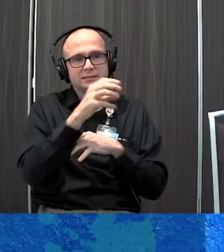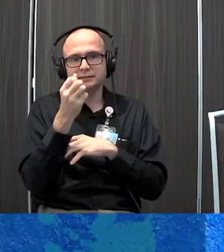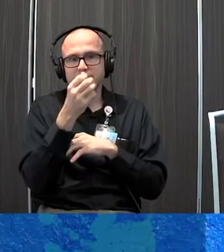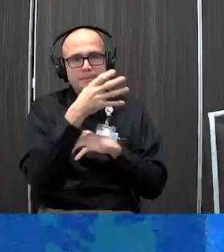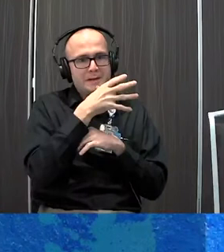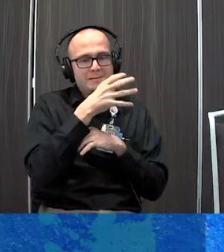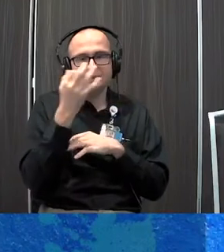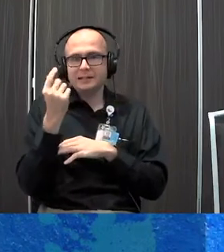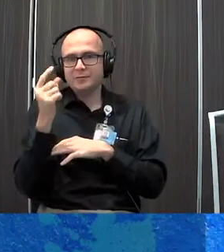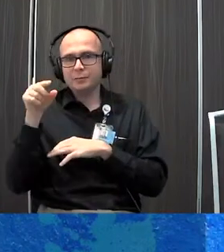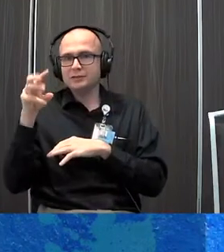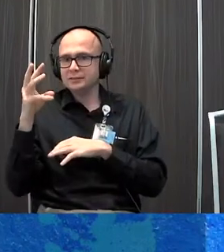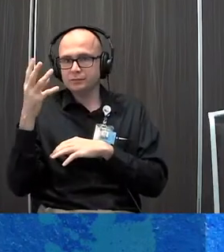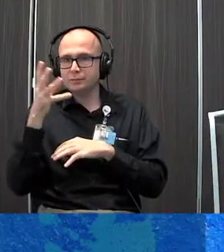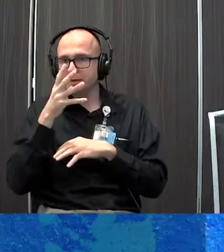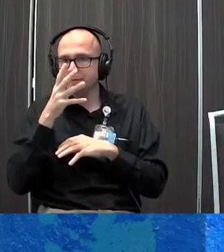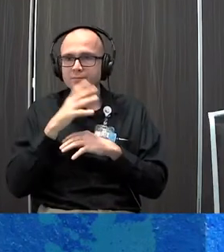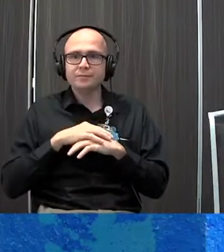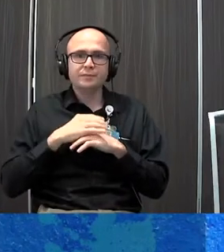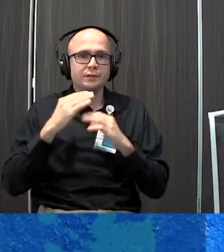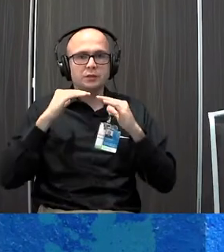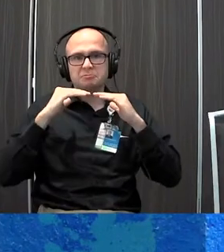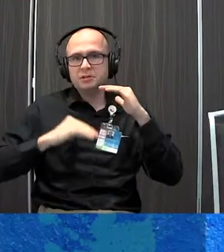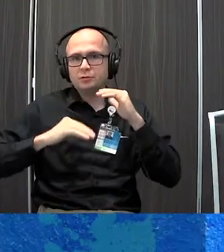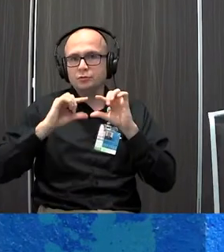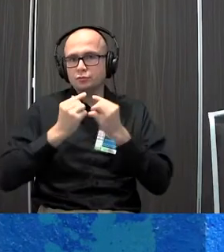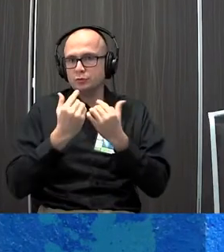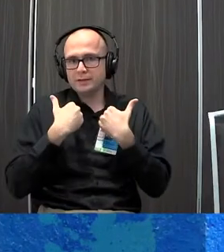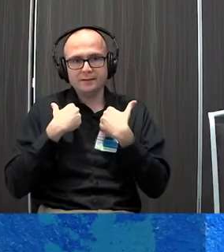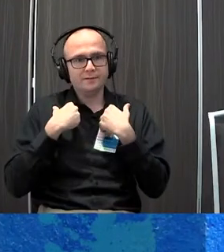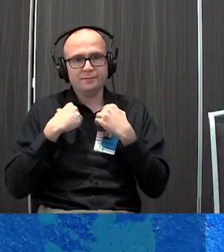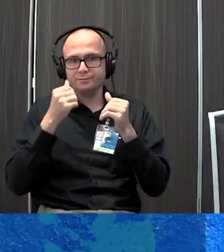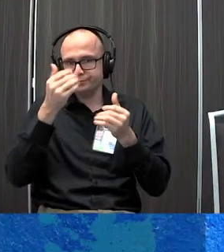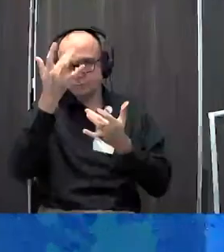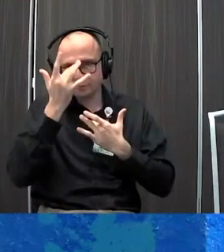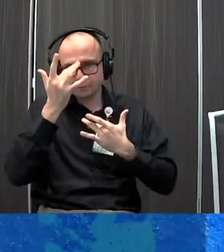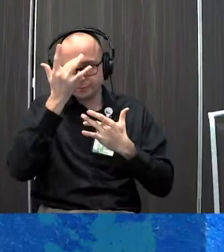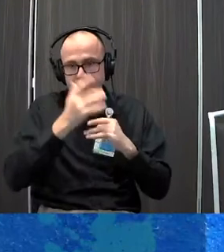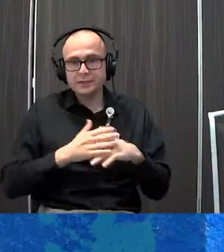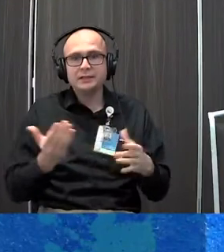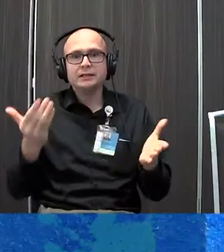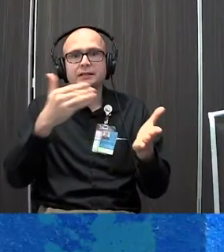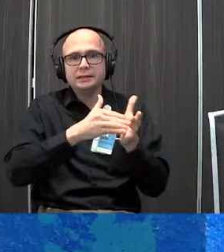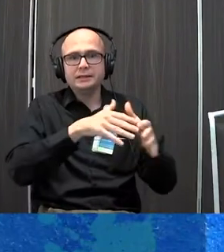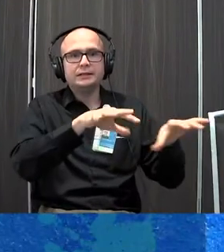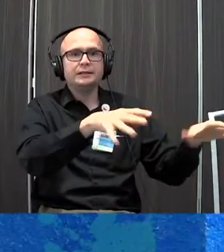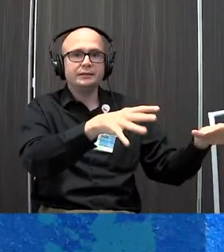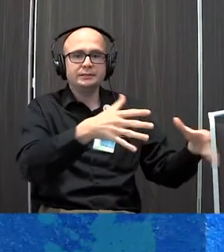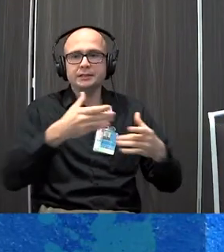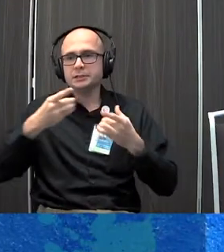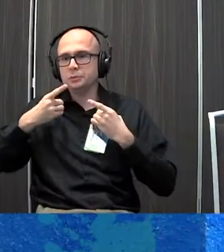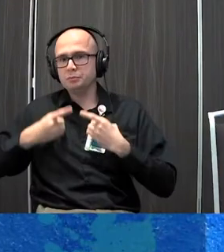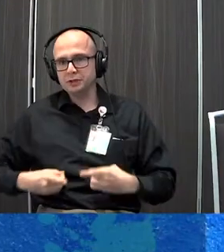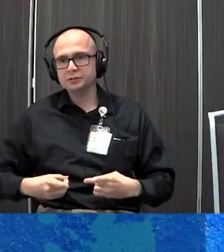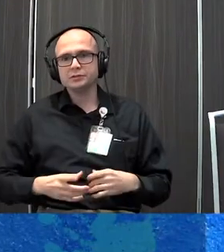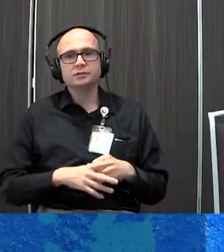as compared to a much lower group. And we're looking at parents that don't have children with chronic illness. And again, anxiety and depression are much higher.